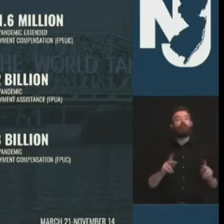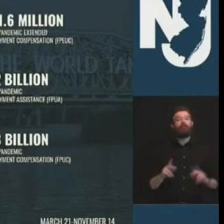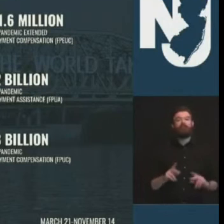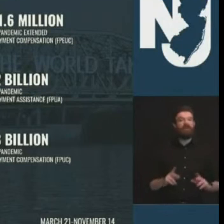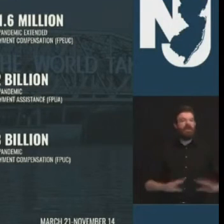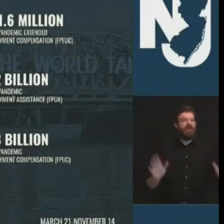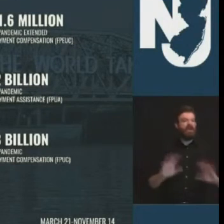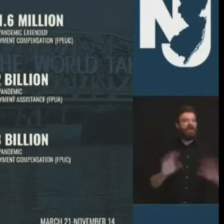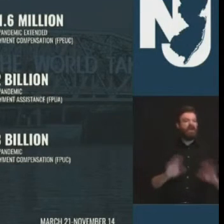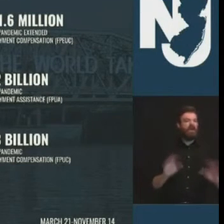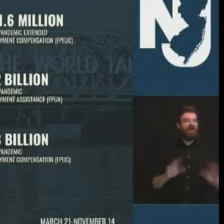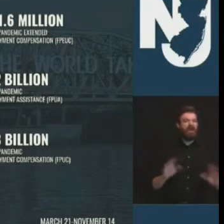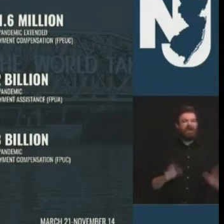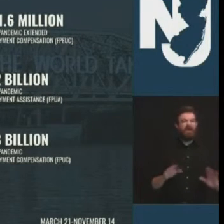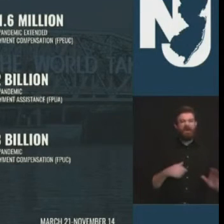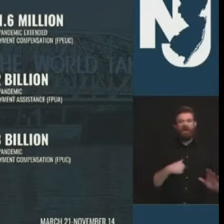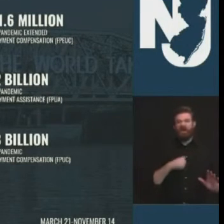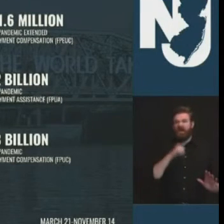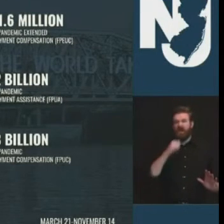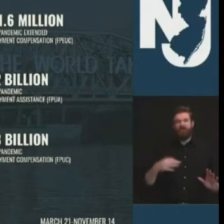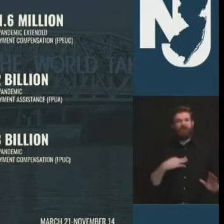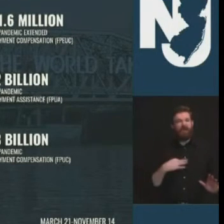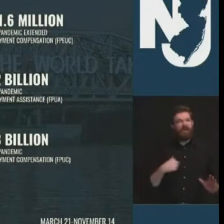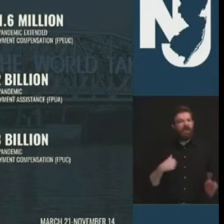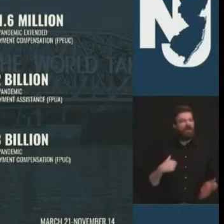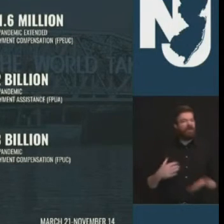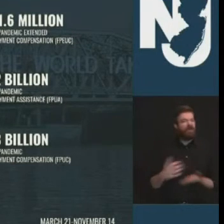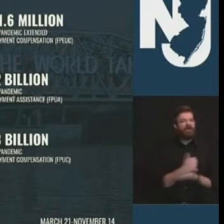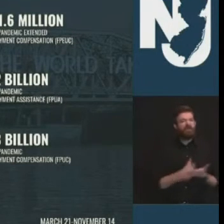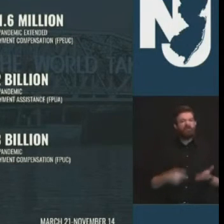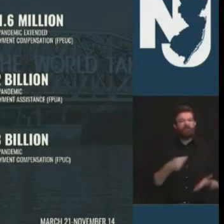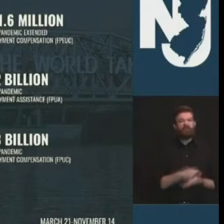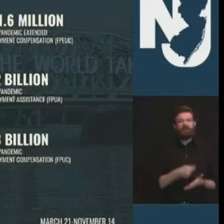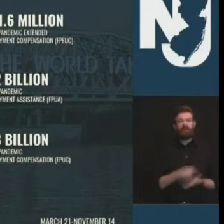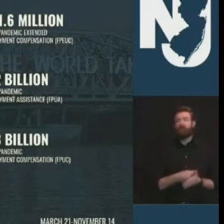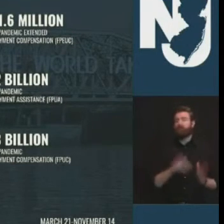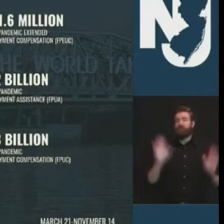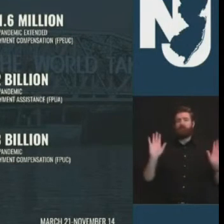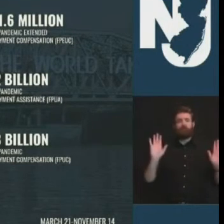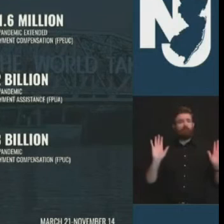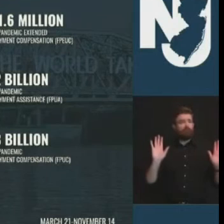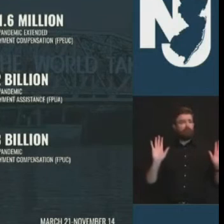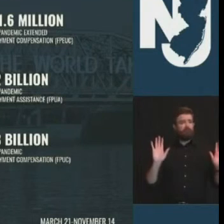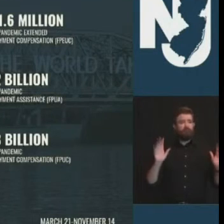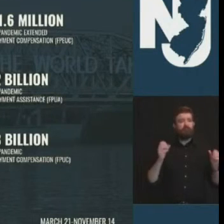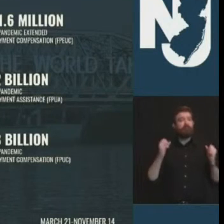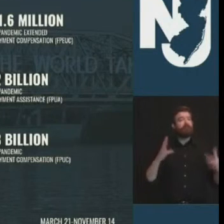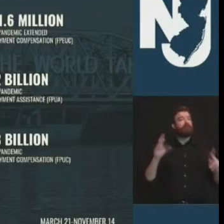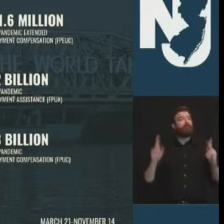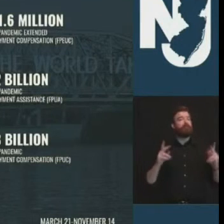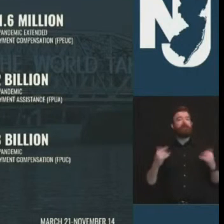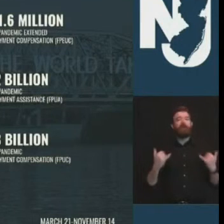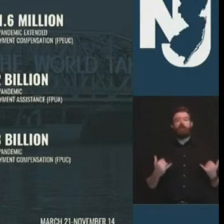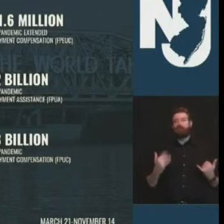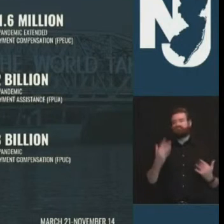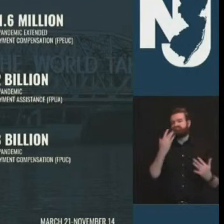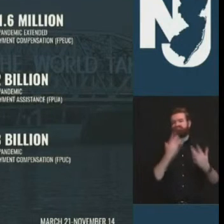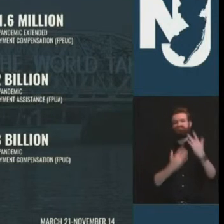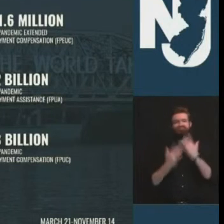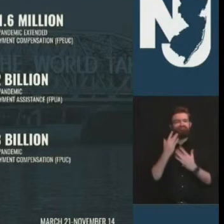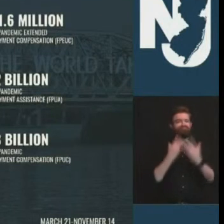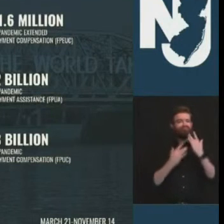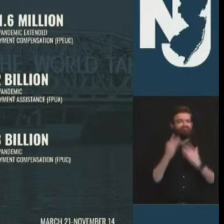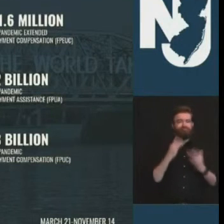that they deserve unemployment insurance i don't blame them for one second we have a lot of folks right now at the end of their rope who could blame them i